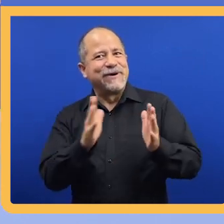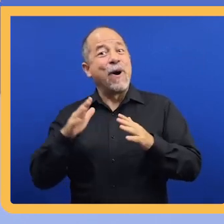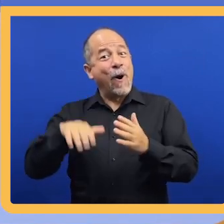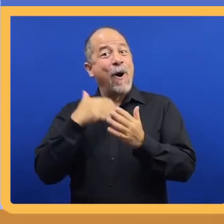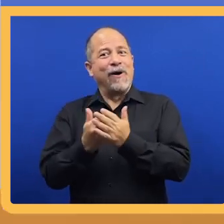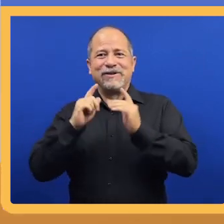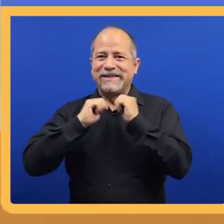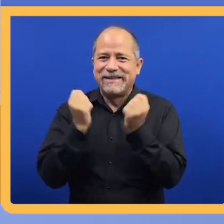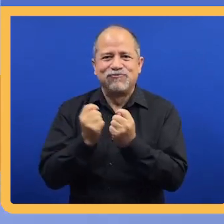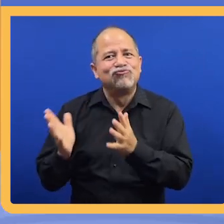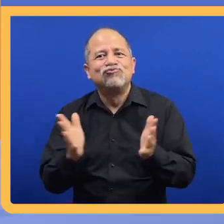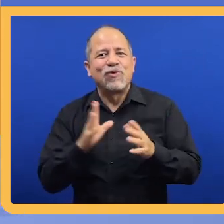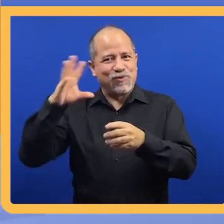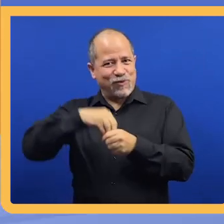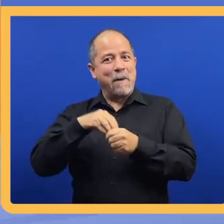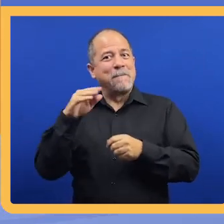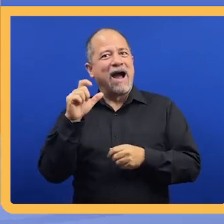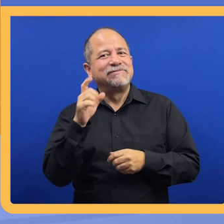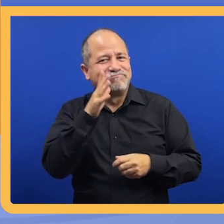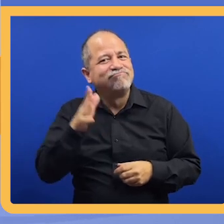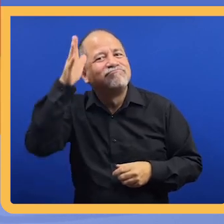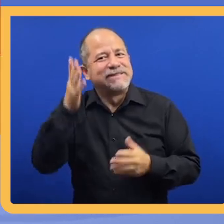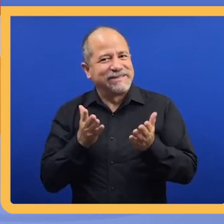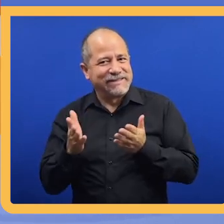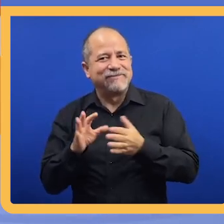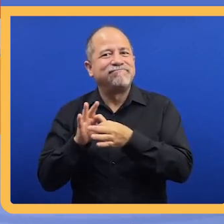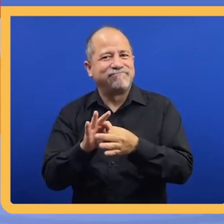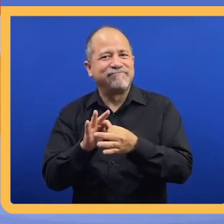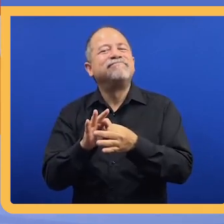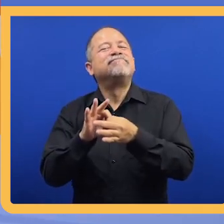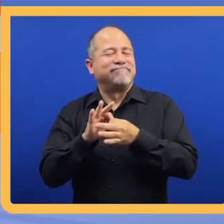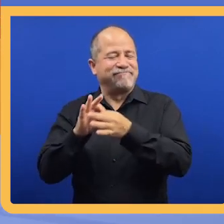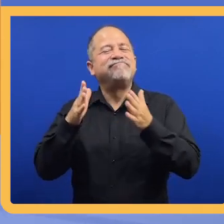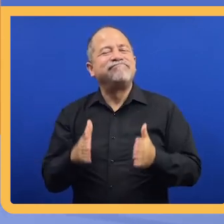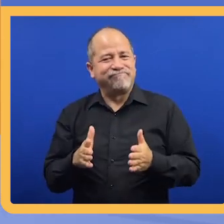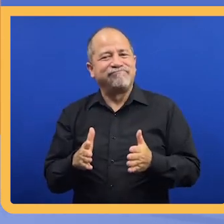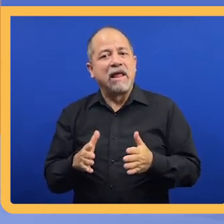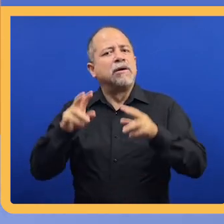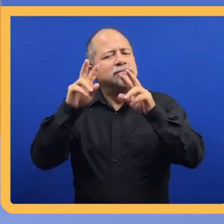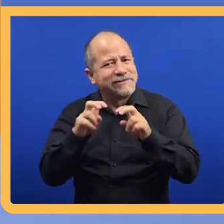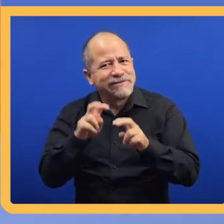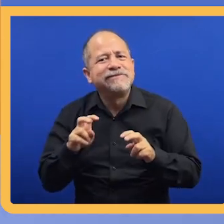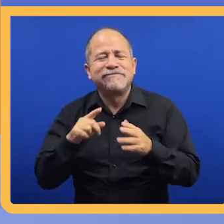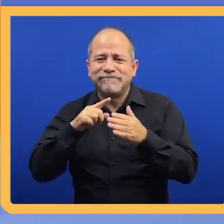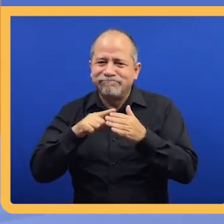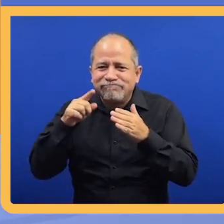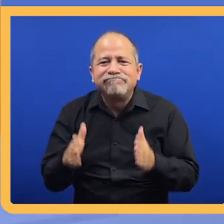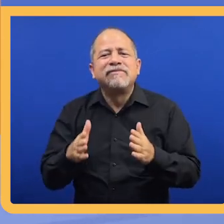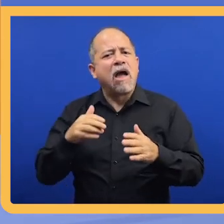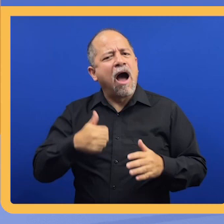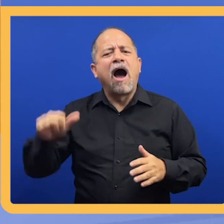talk to the whole team, which includes Max's parents, the service coordinator, the assessment specialist,